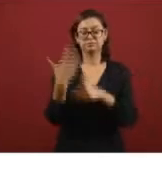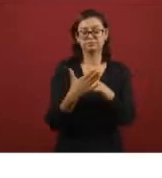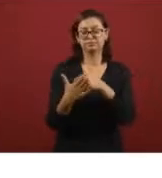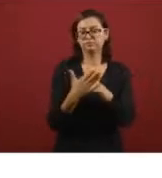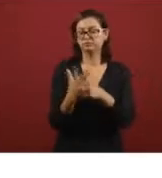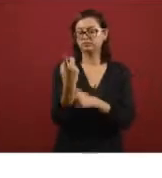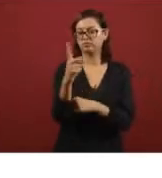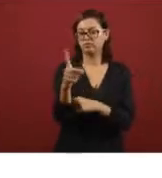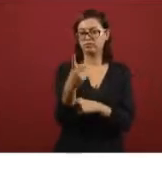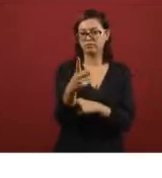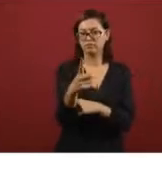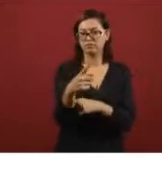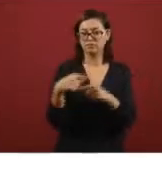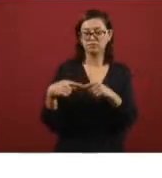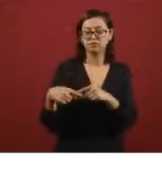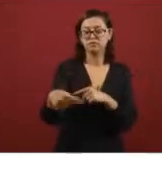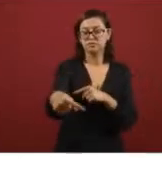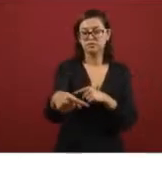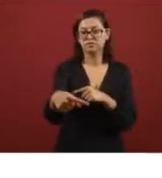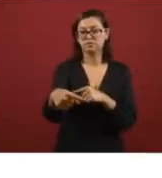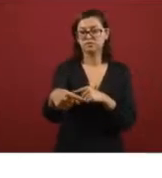that by the end of this year